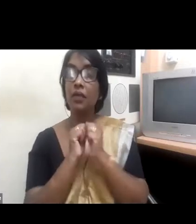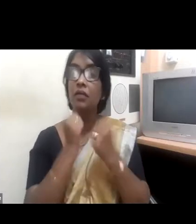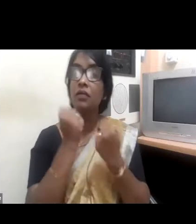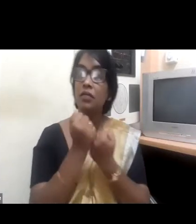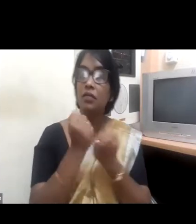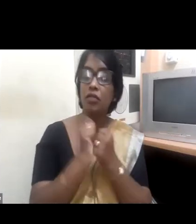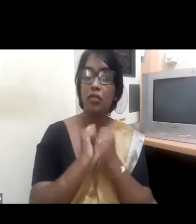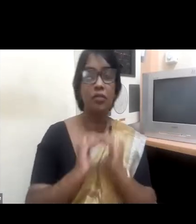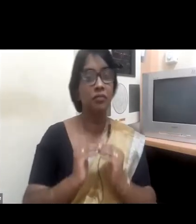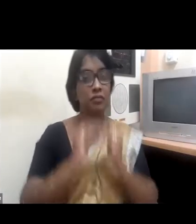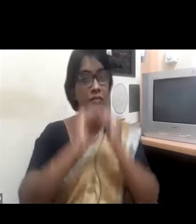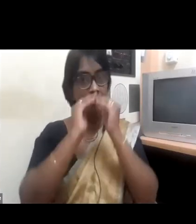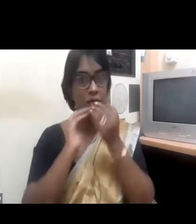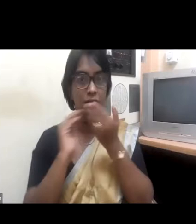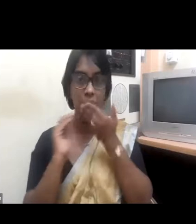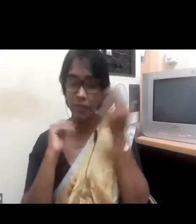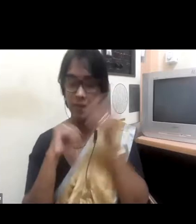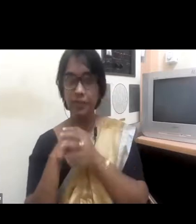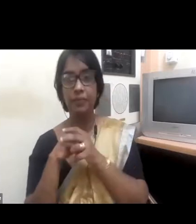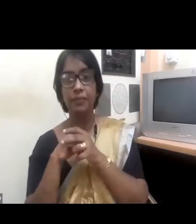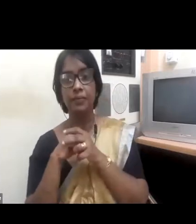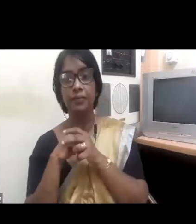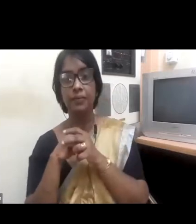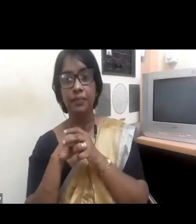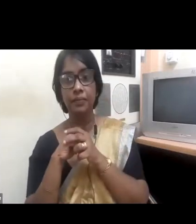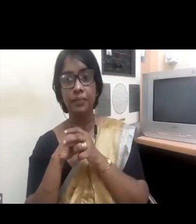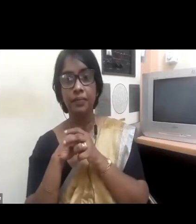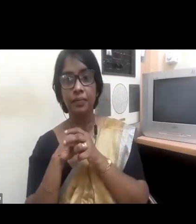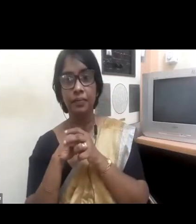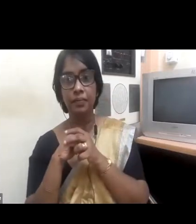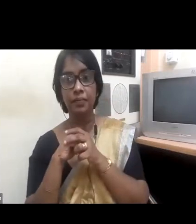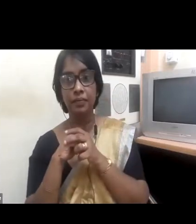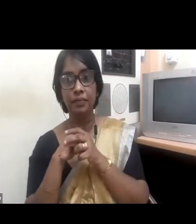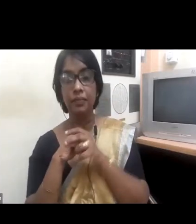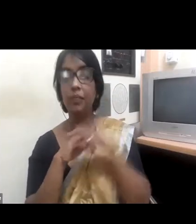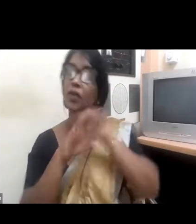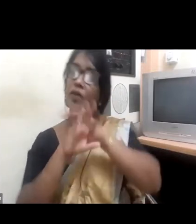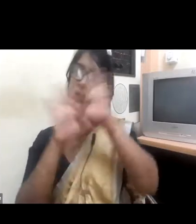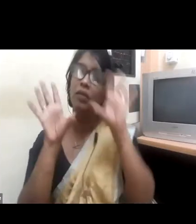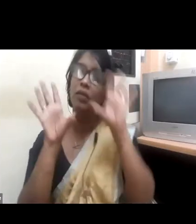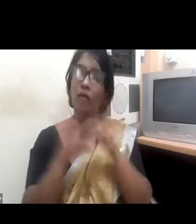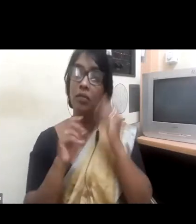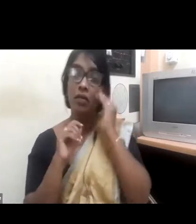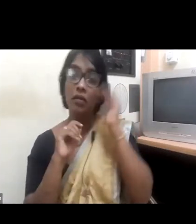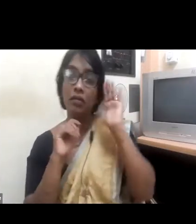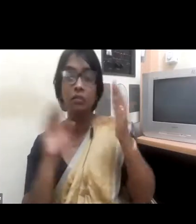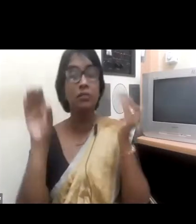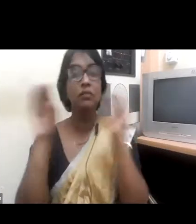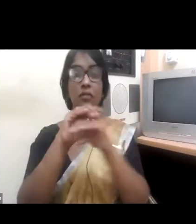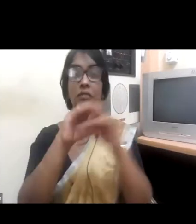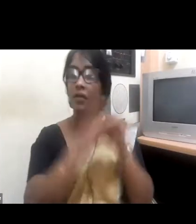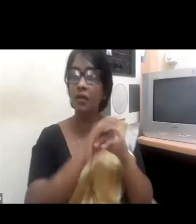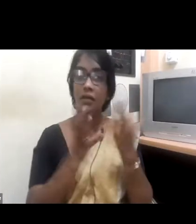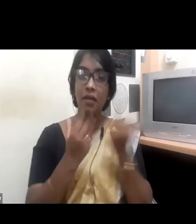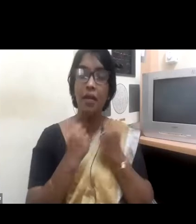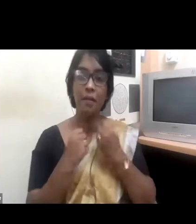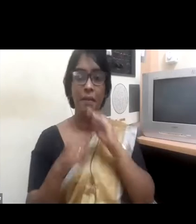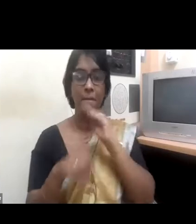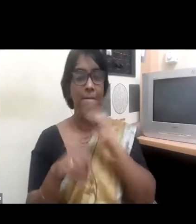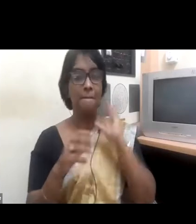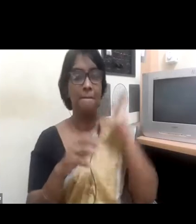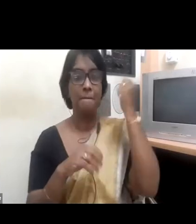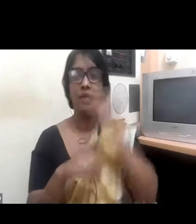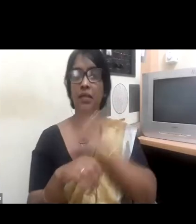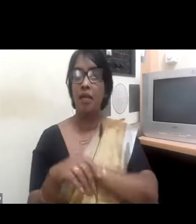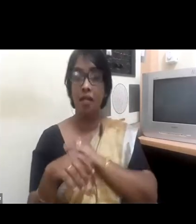So, these are clearly, these are all benefits that I think all of us would want to see. But yet, we're well aware that there are persistent barriers